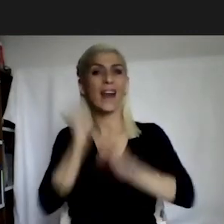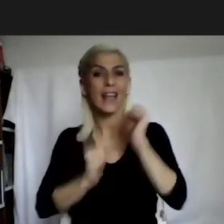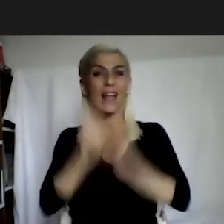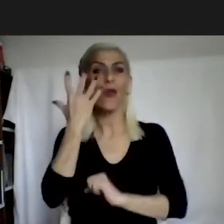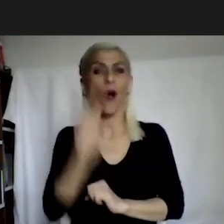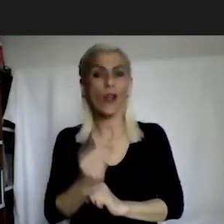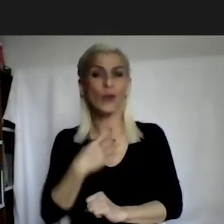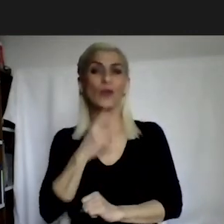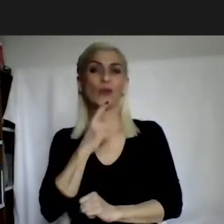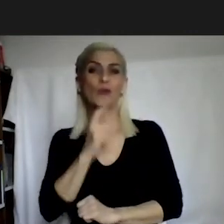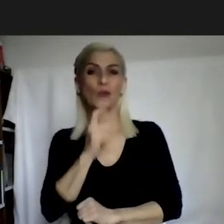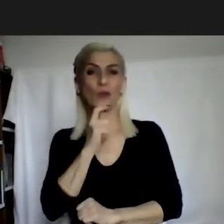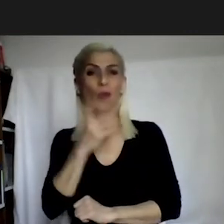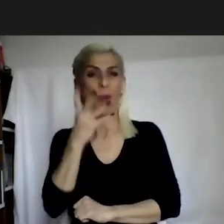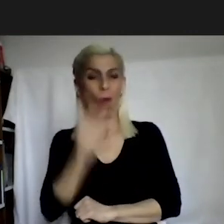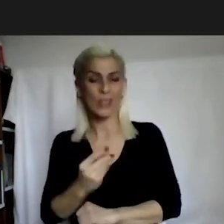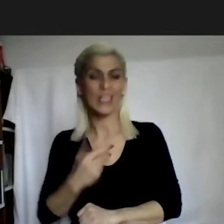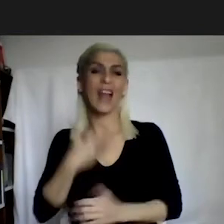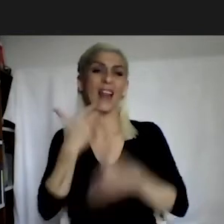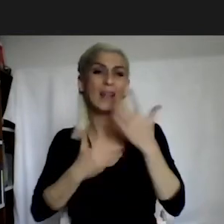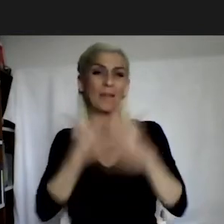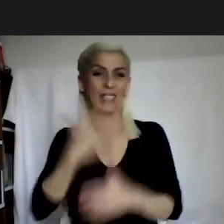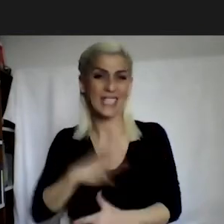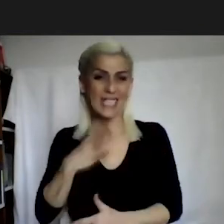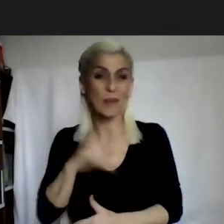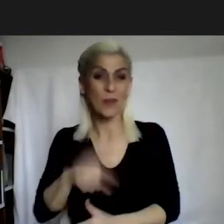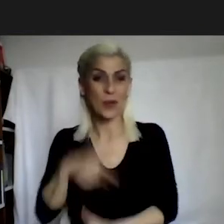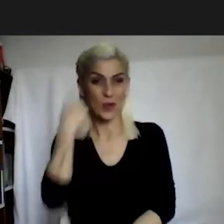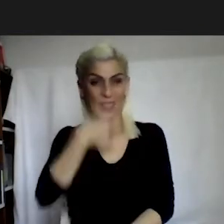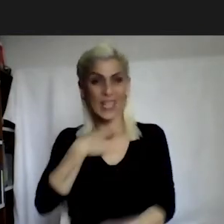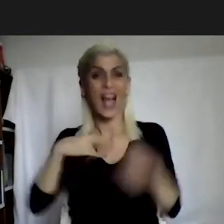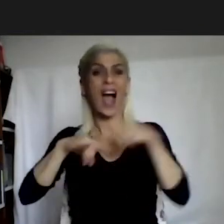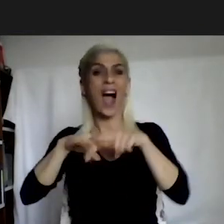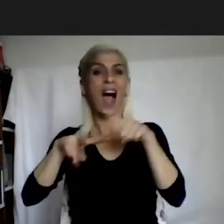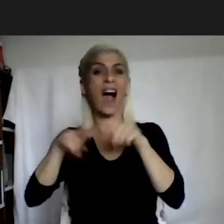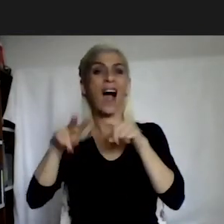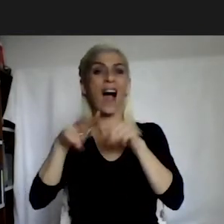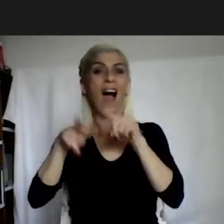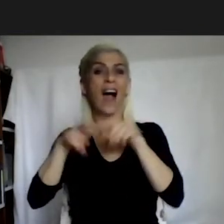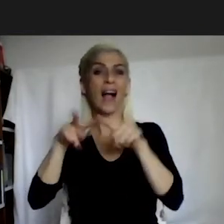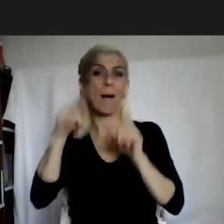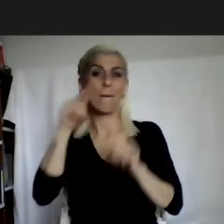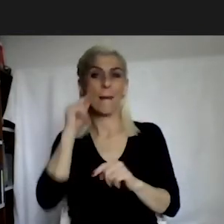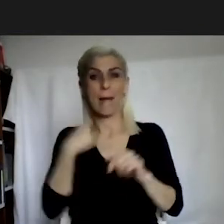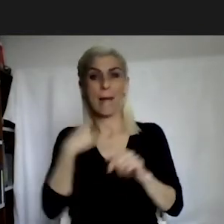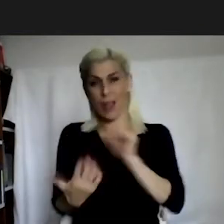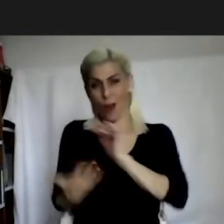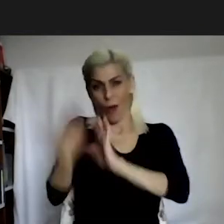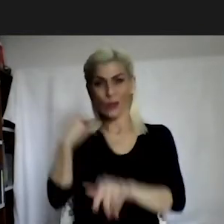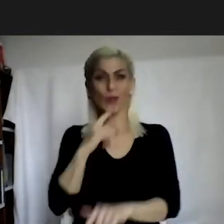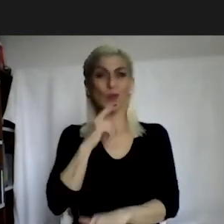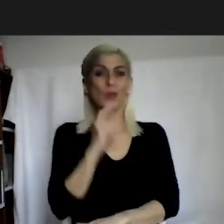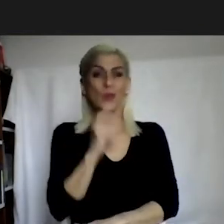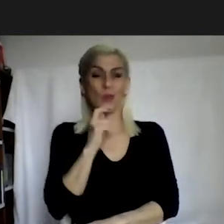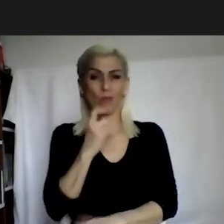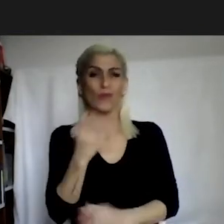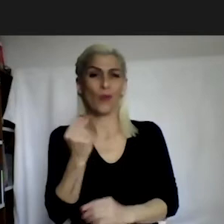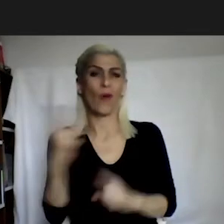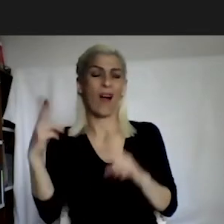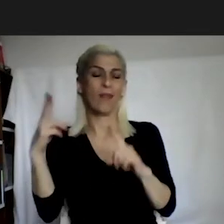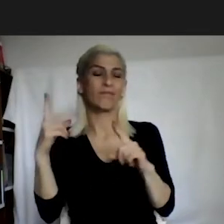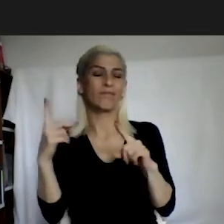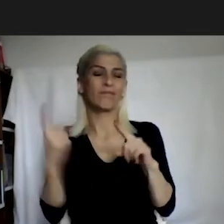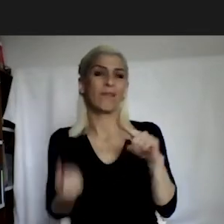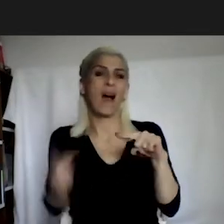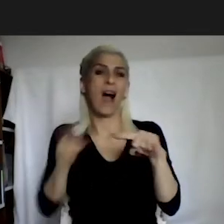and the previous speaker will also shape my presentation and I learned a lot from the